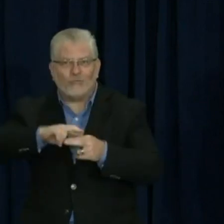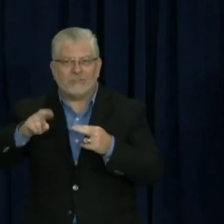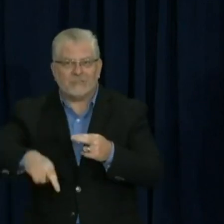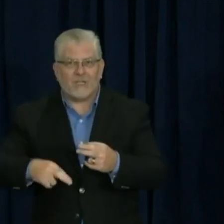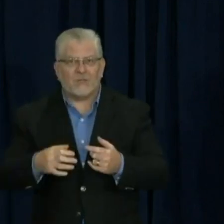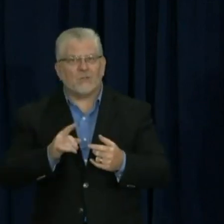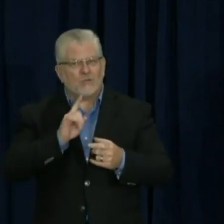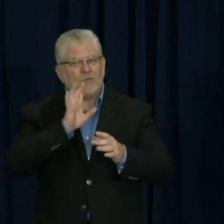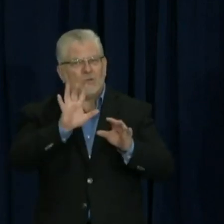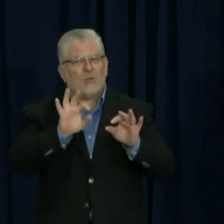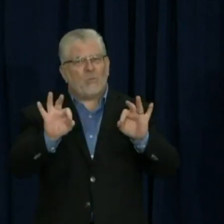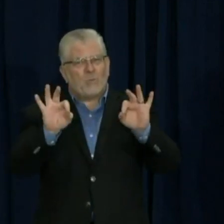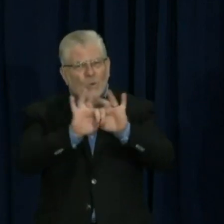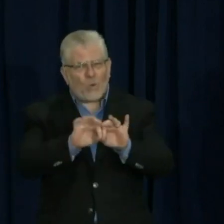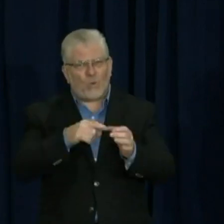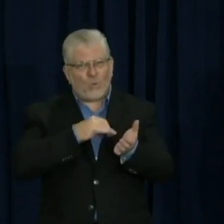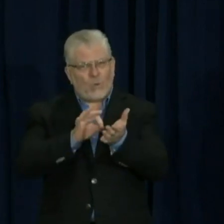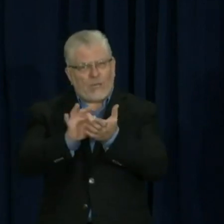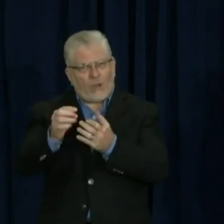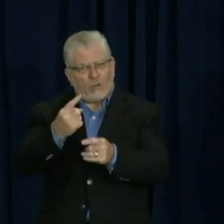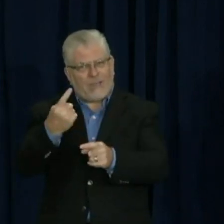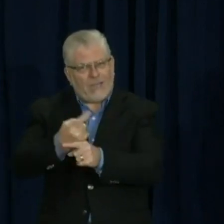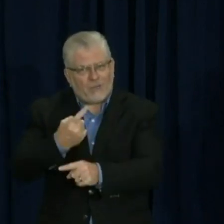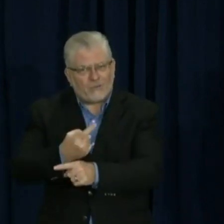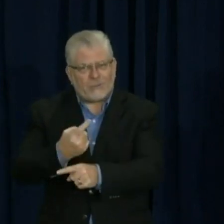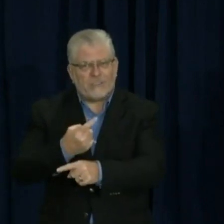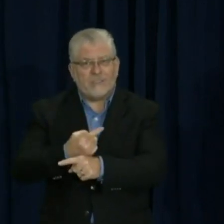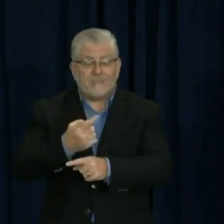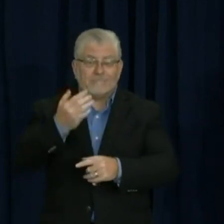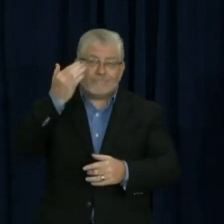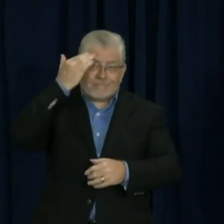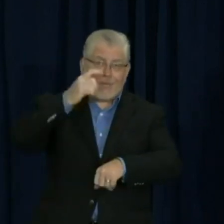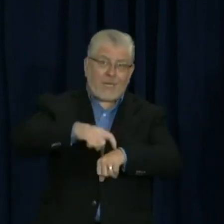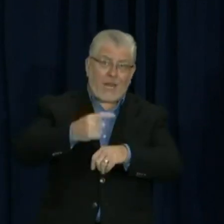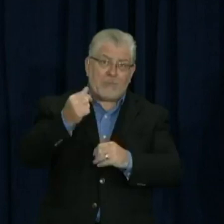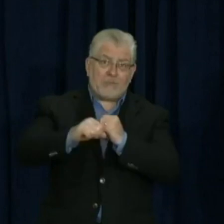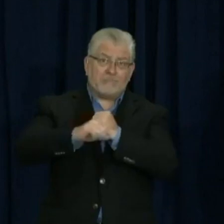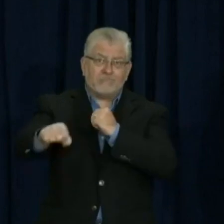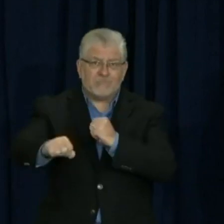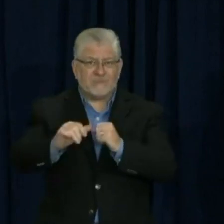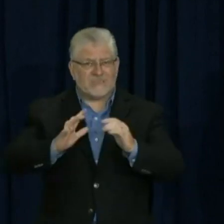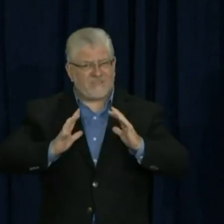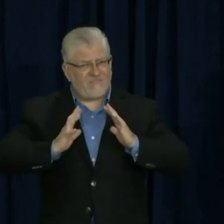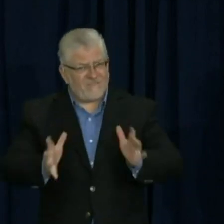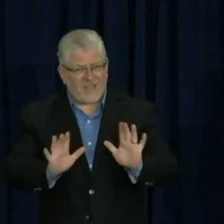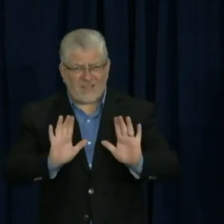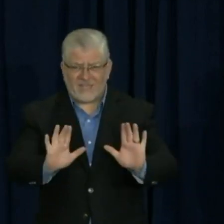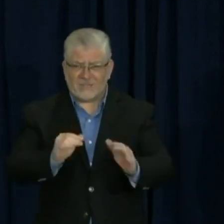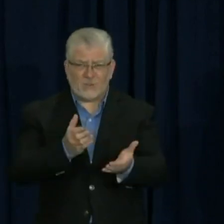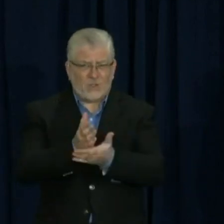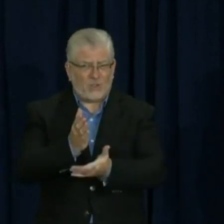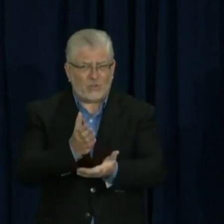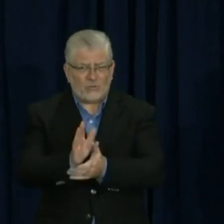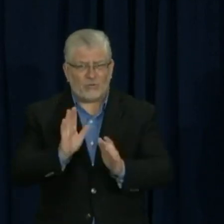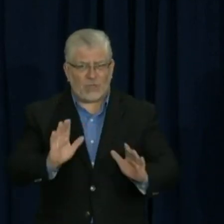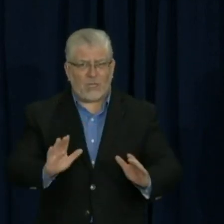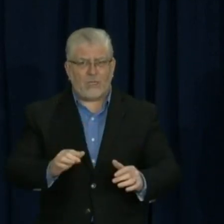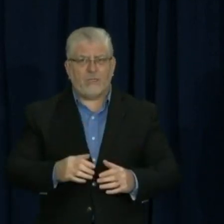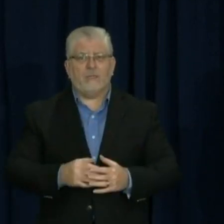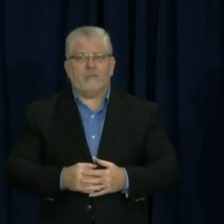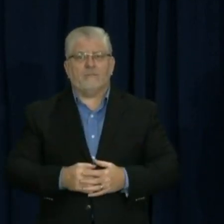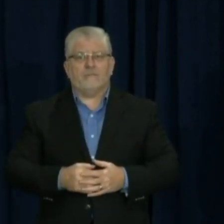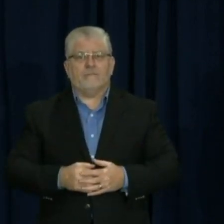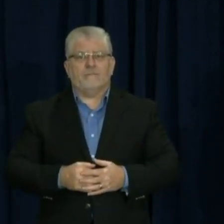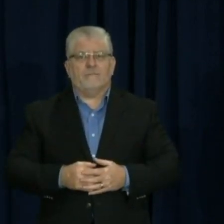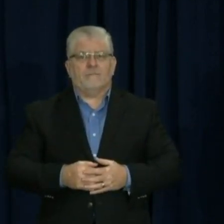again, even if that takes a little longer than we're used to. Make no mistake – our democracy is being tested in this